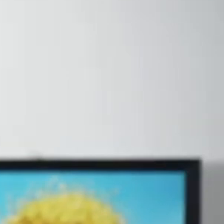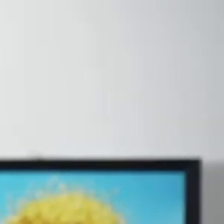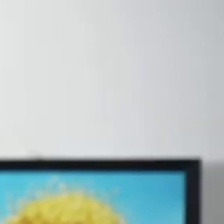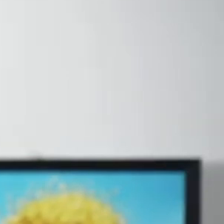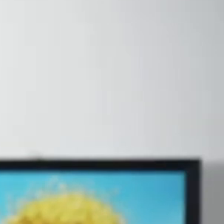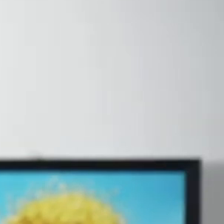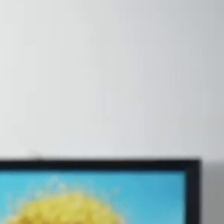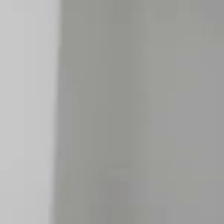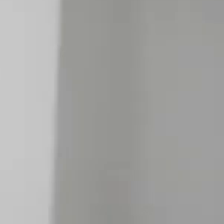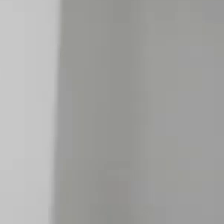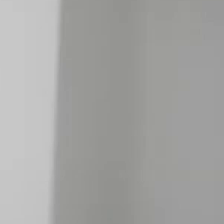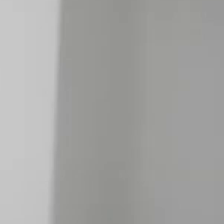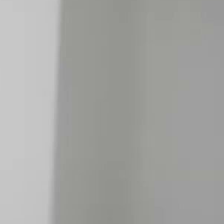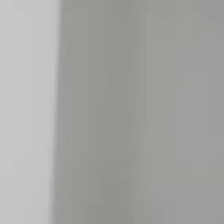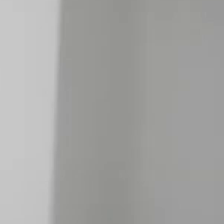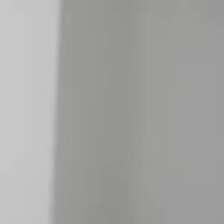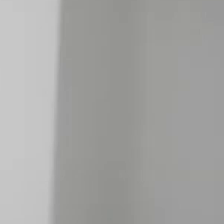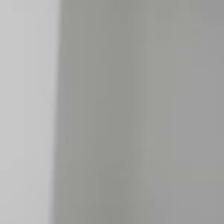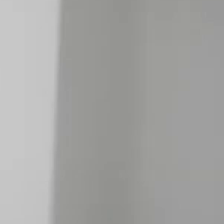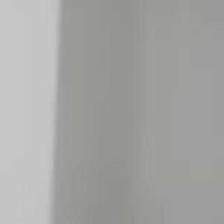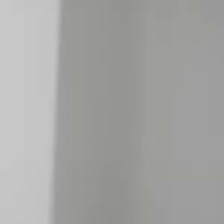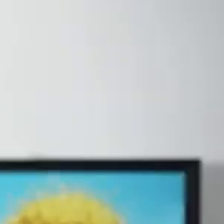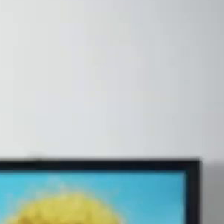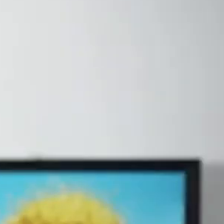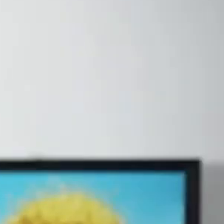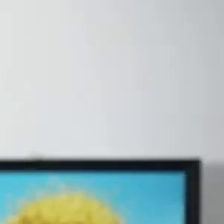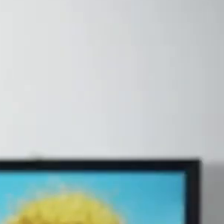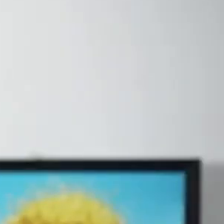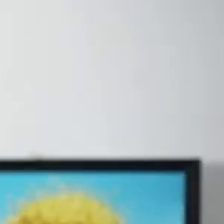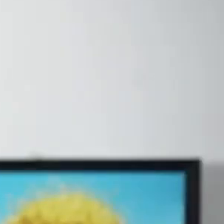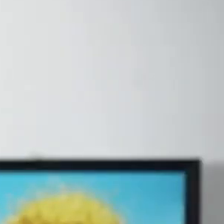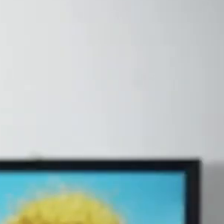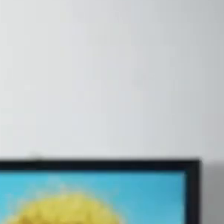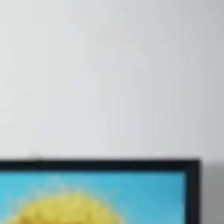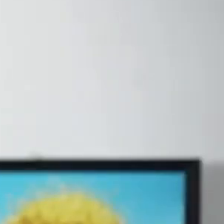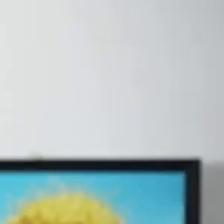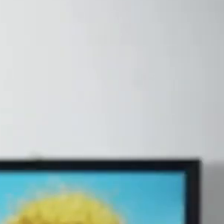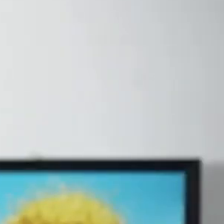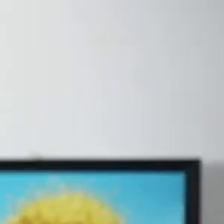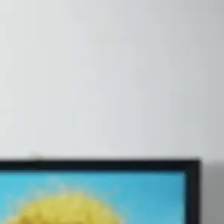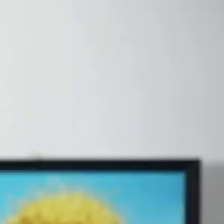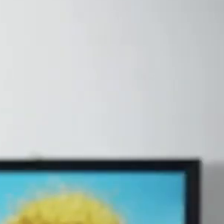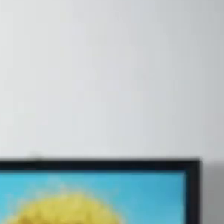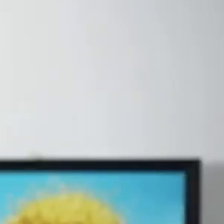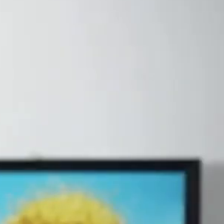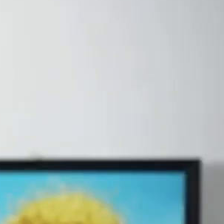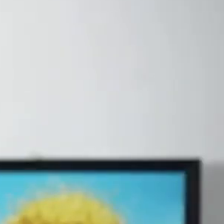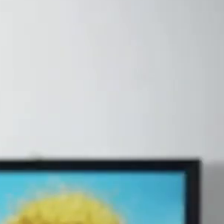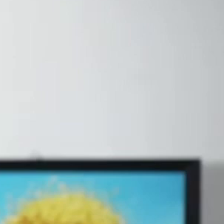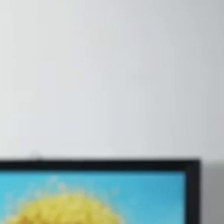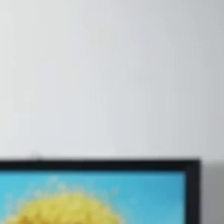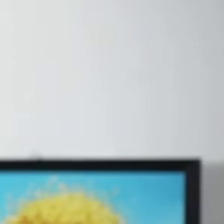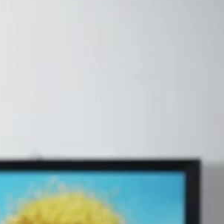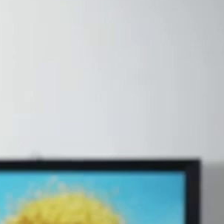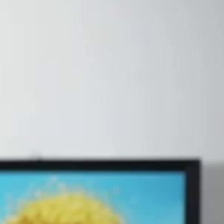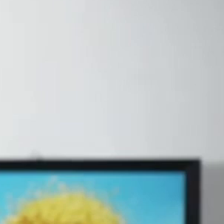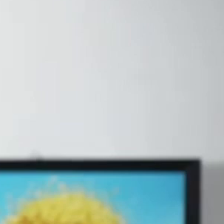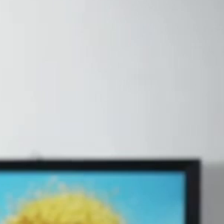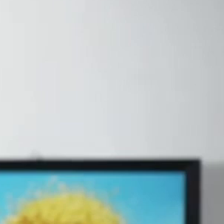high schoolers, I looked back at them. I thought, here they were, they had just had a very good trip. Why are they not happy?